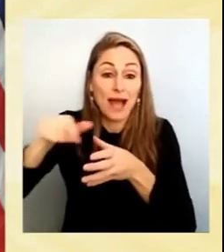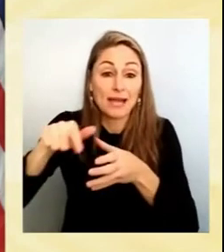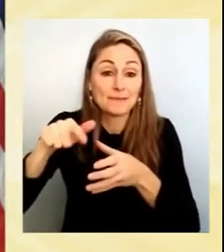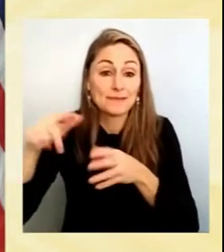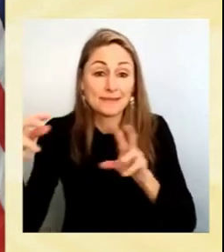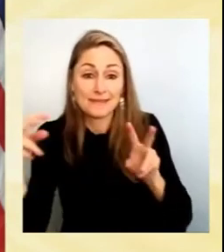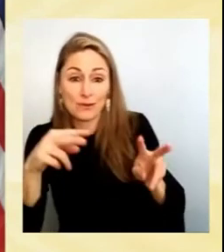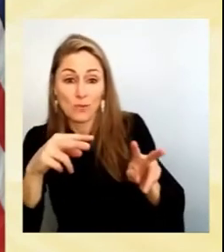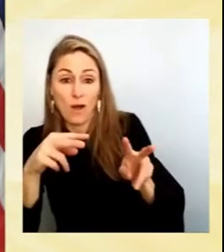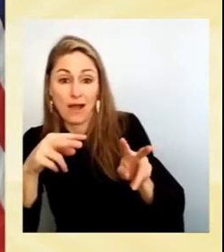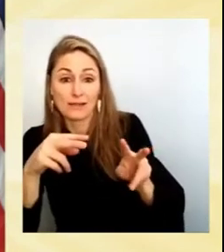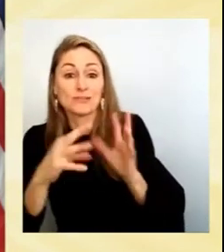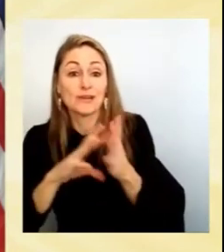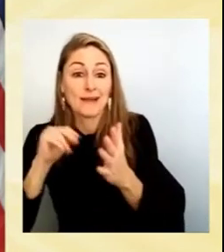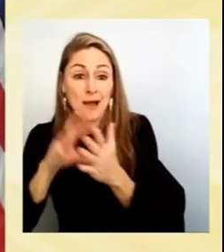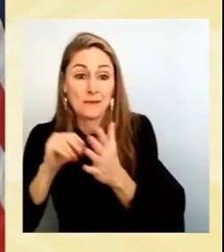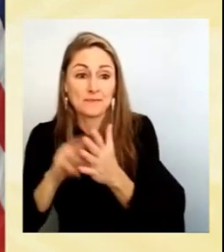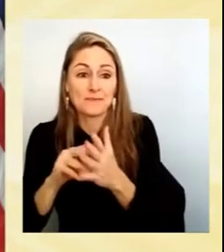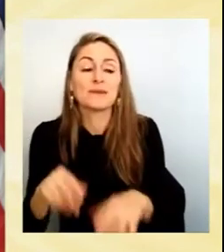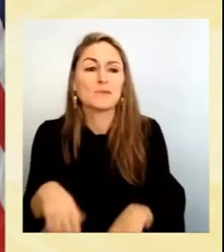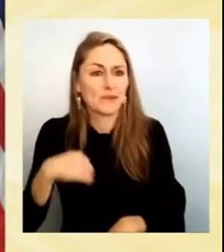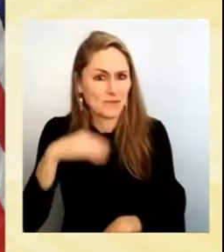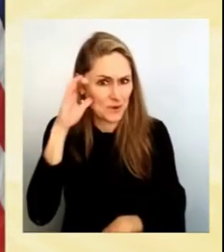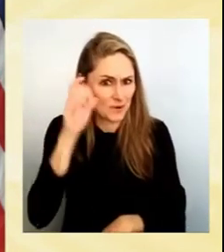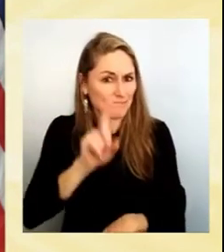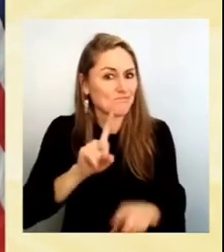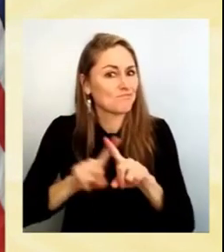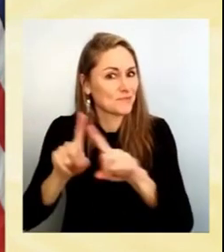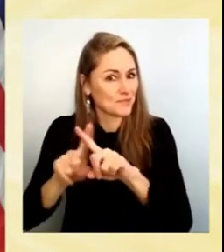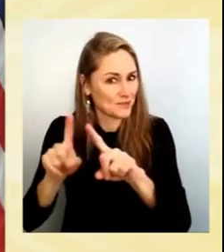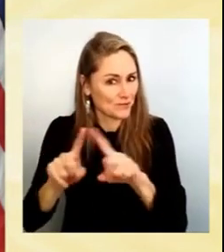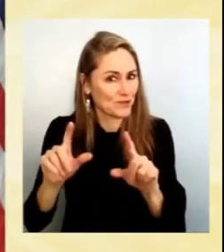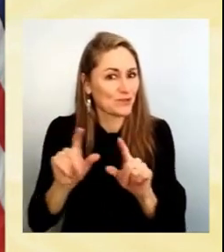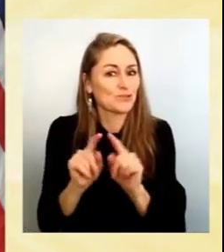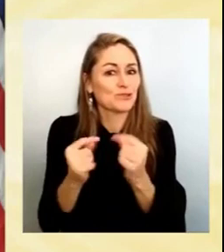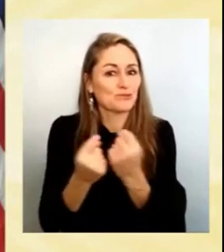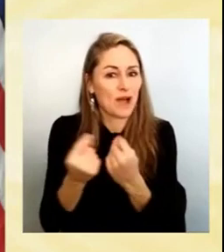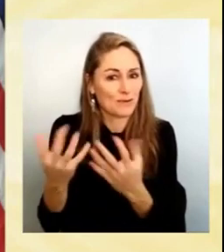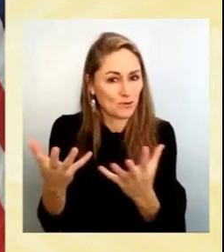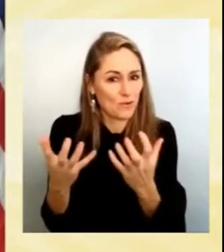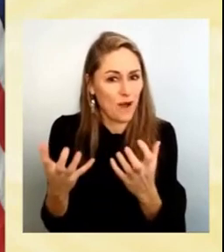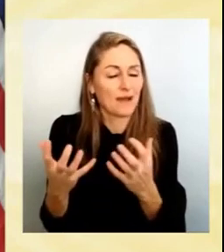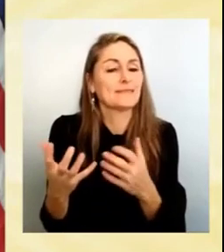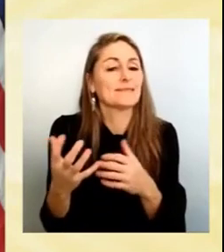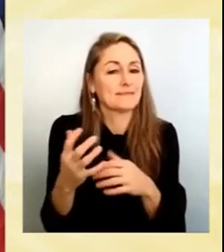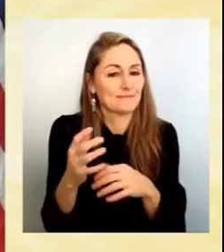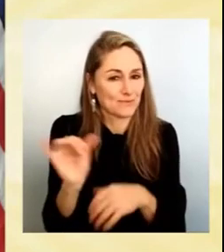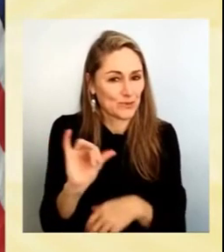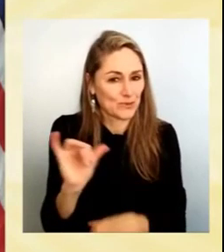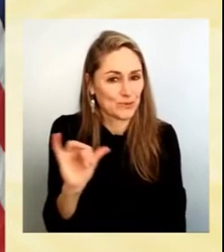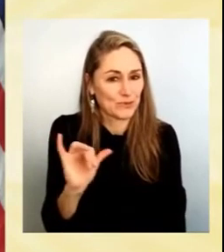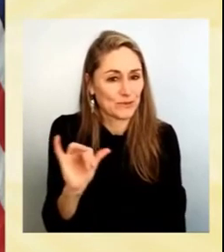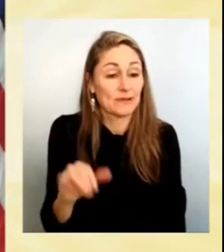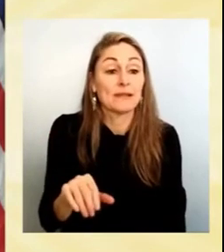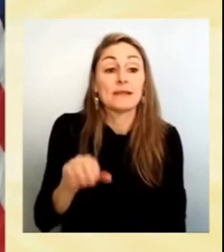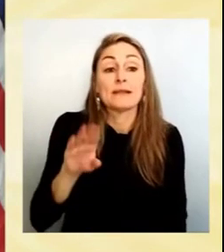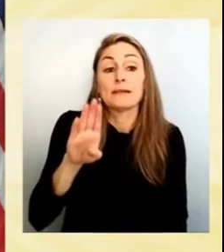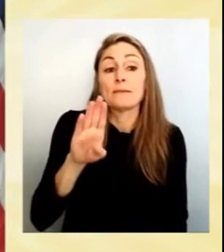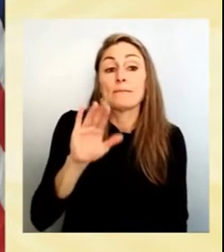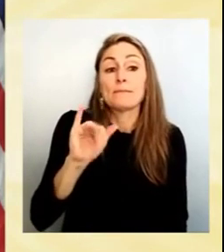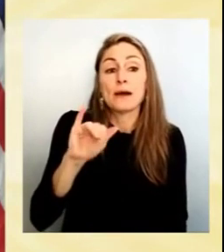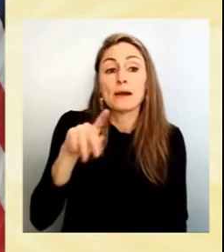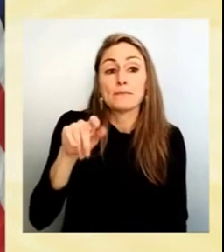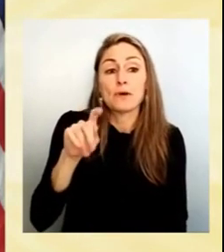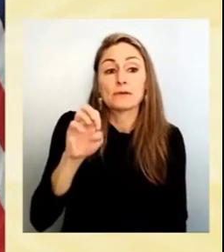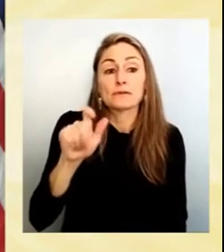and we've heard from many more expressing interest in this process. I should also mention that the bipartisan infrastructure law is not only building